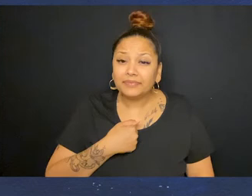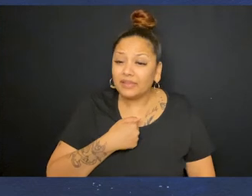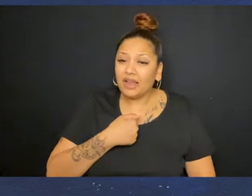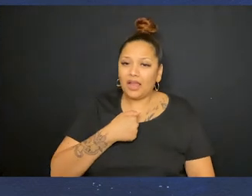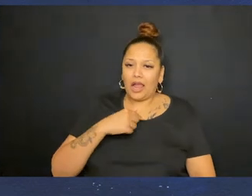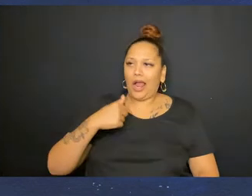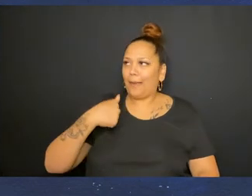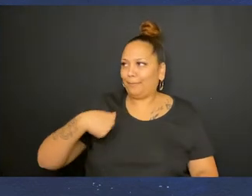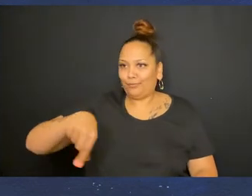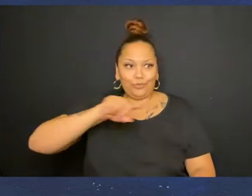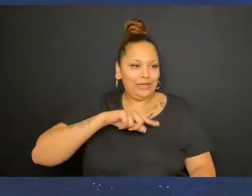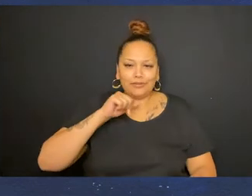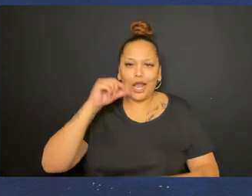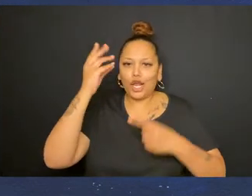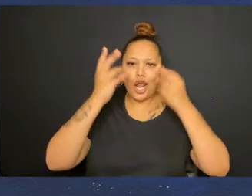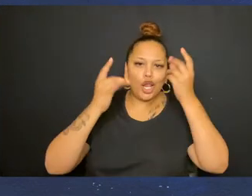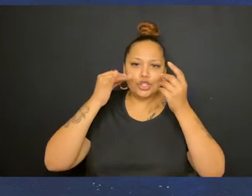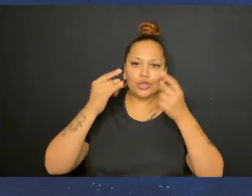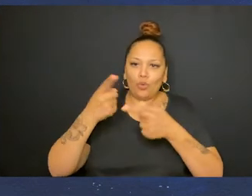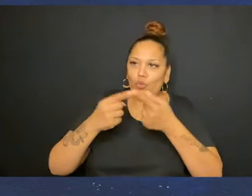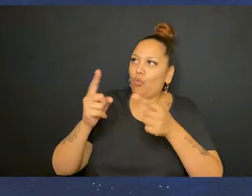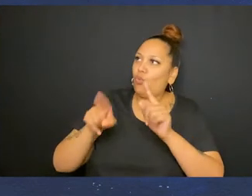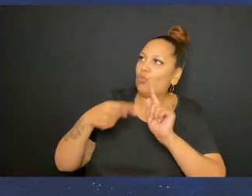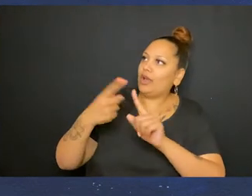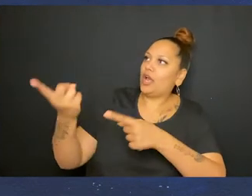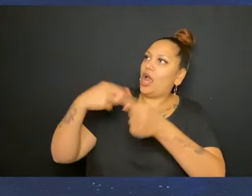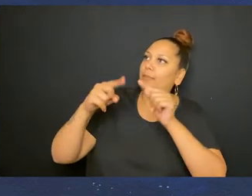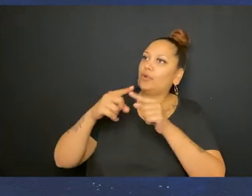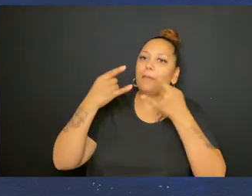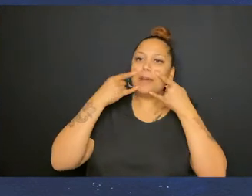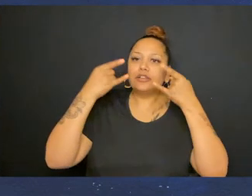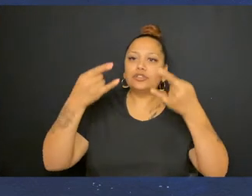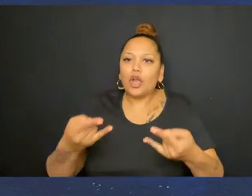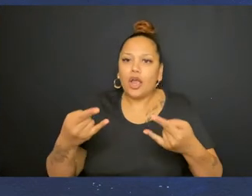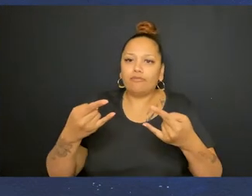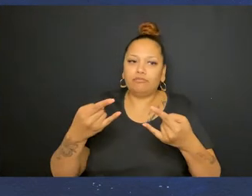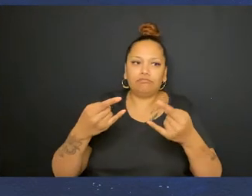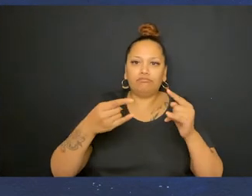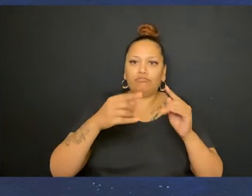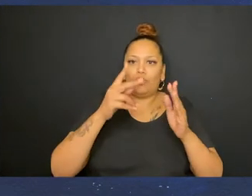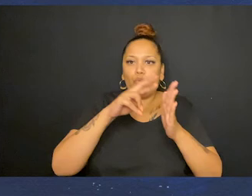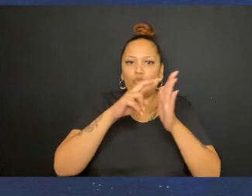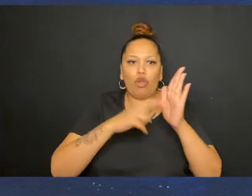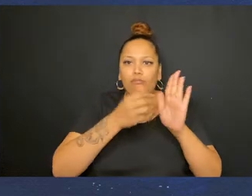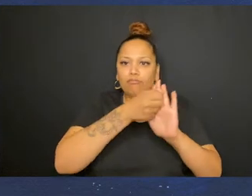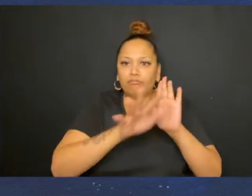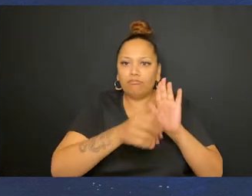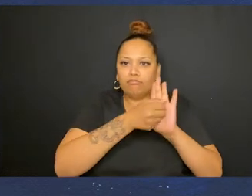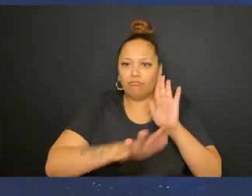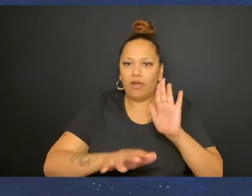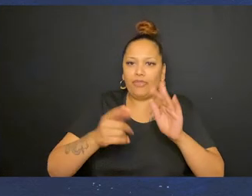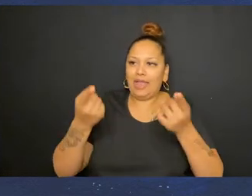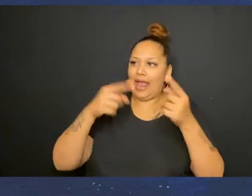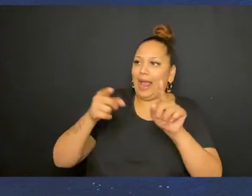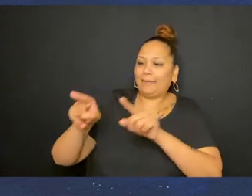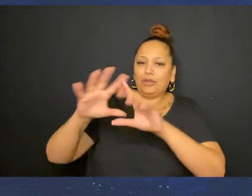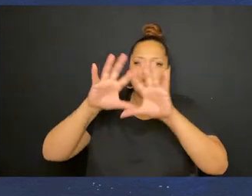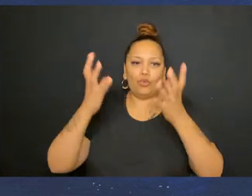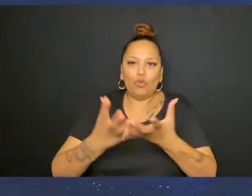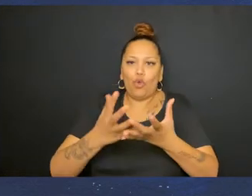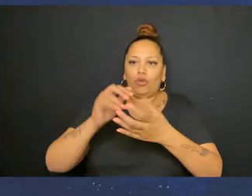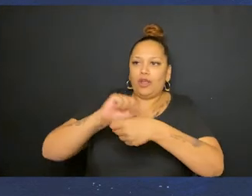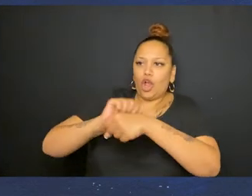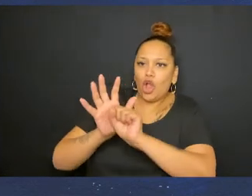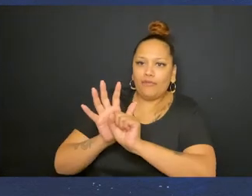that we are not being considered when it comes to the lifting of mandates and what is currently